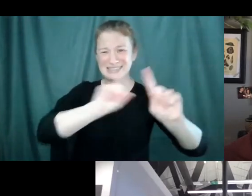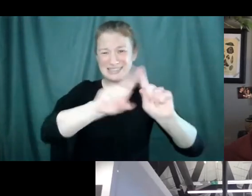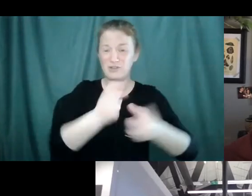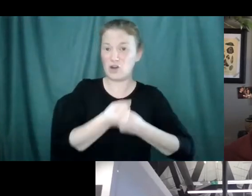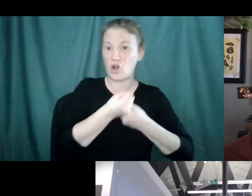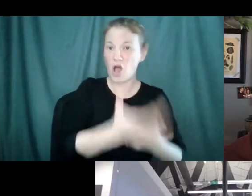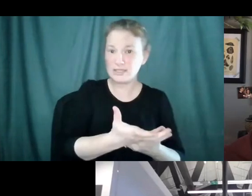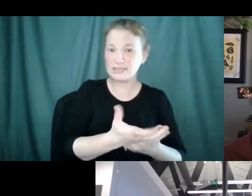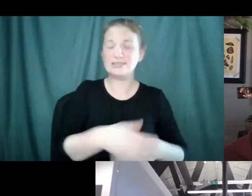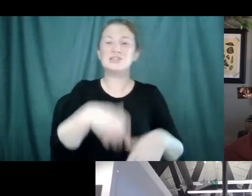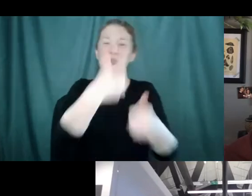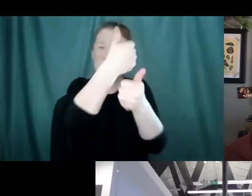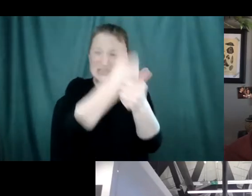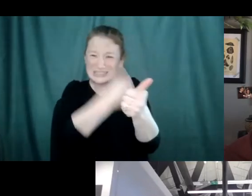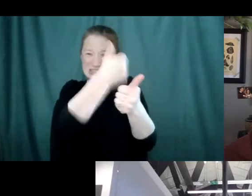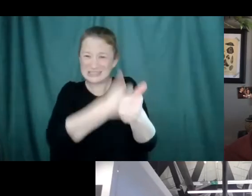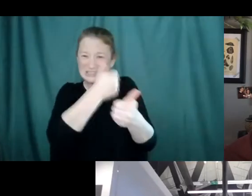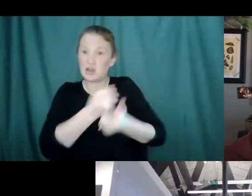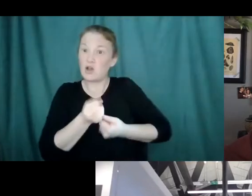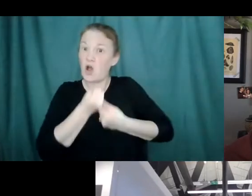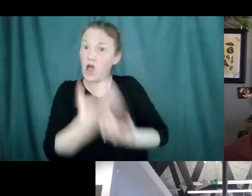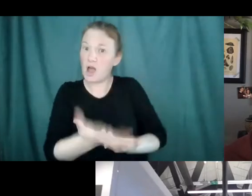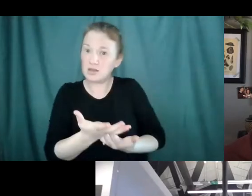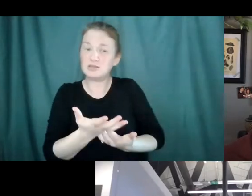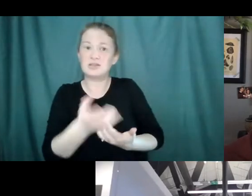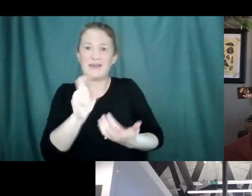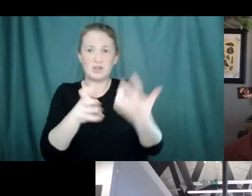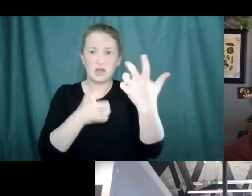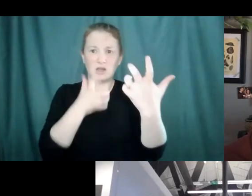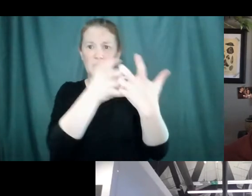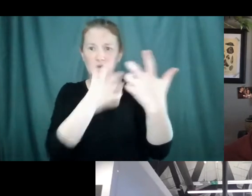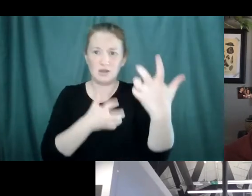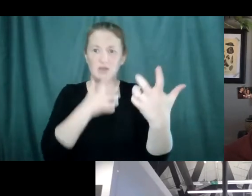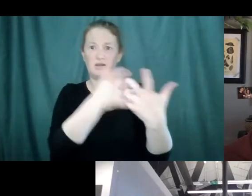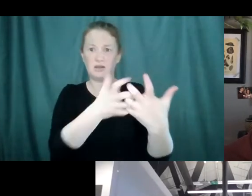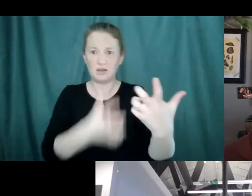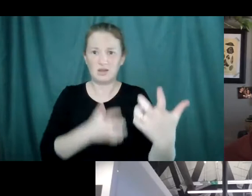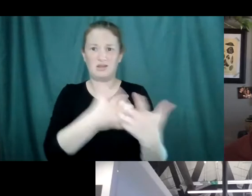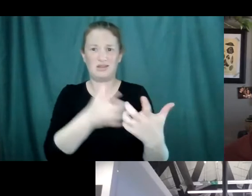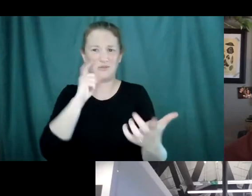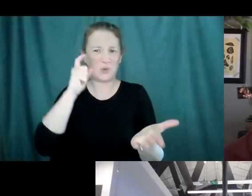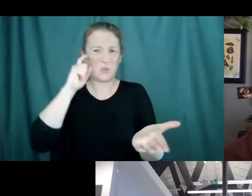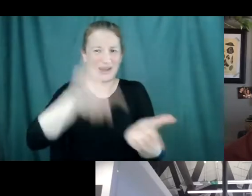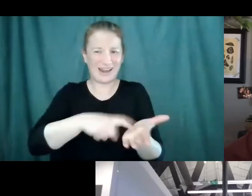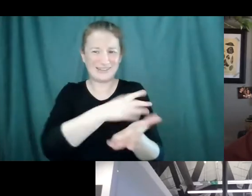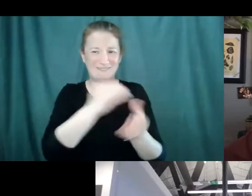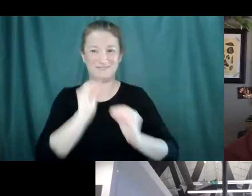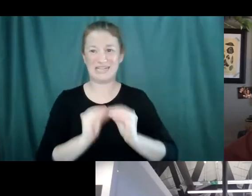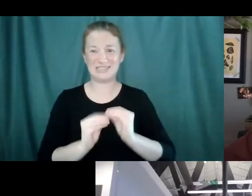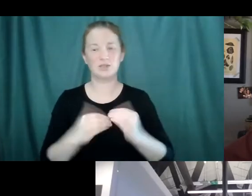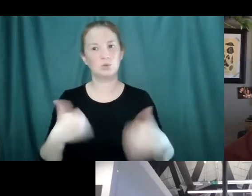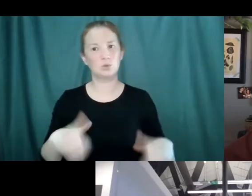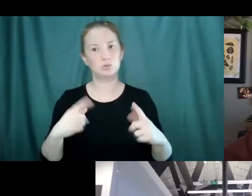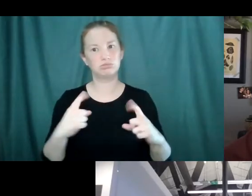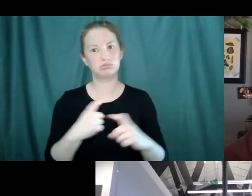each one has its own particular thing that you have to address in order to recognize it or fix it. And so